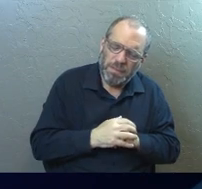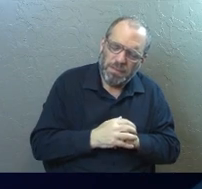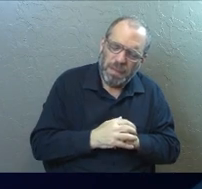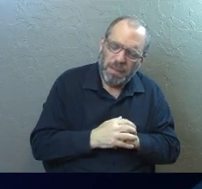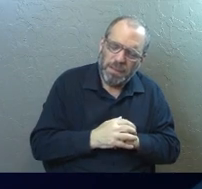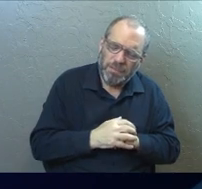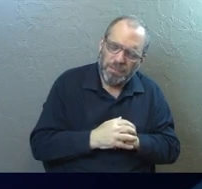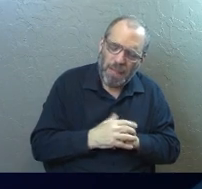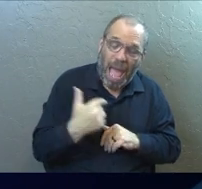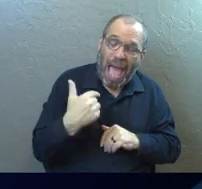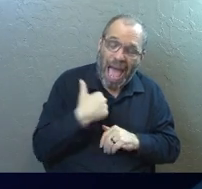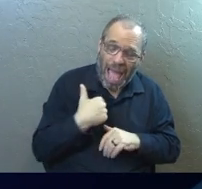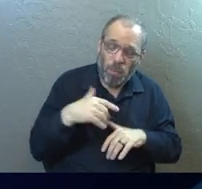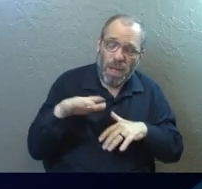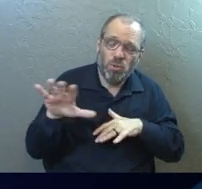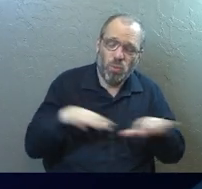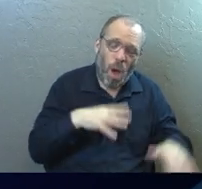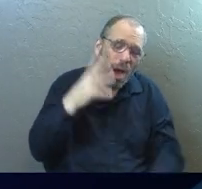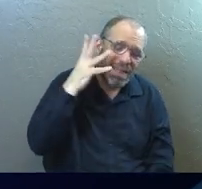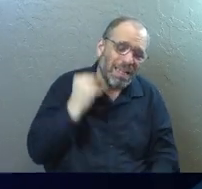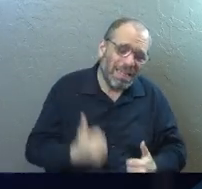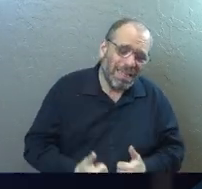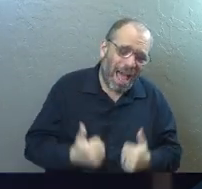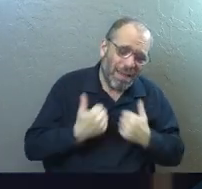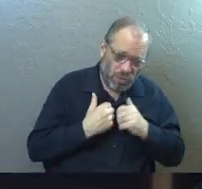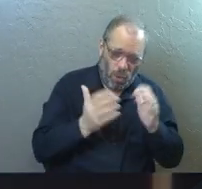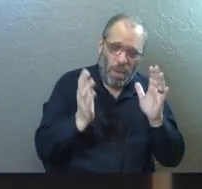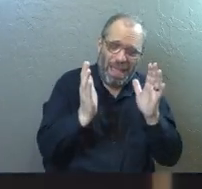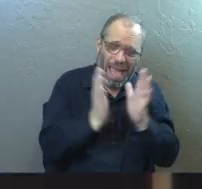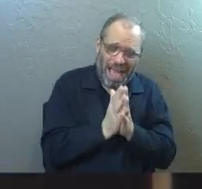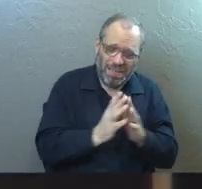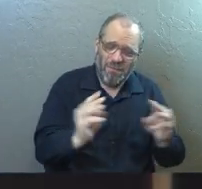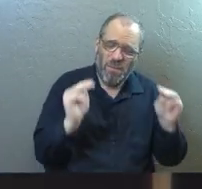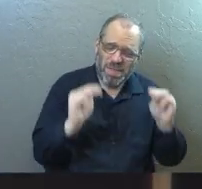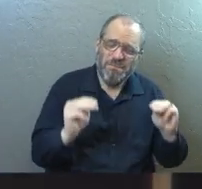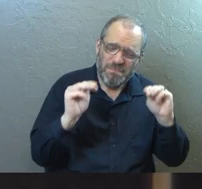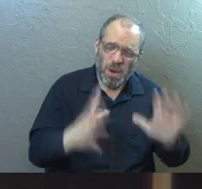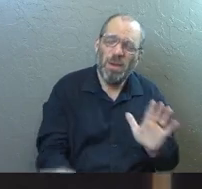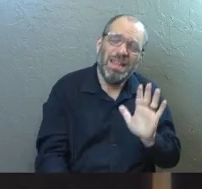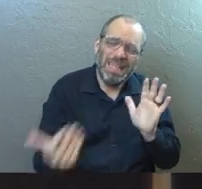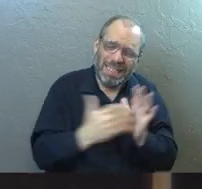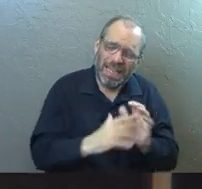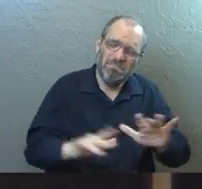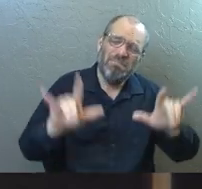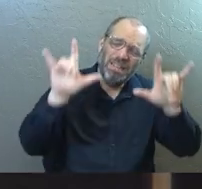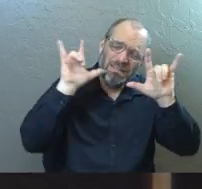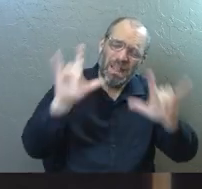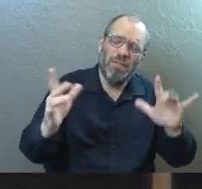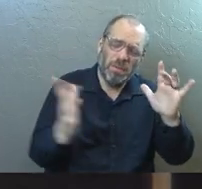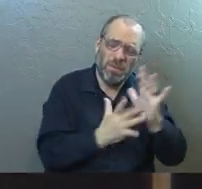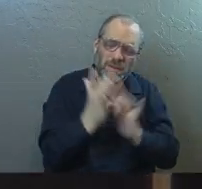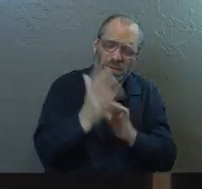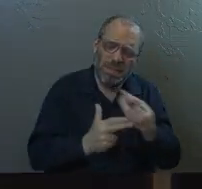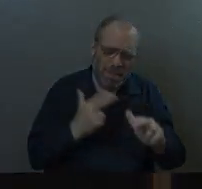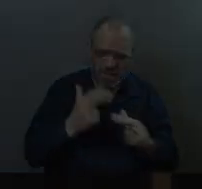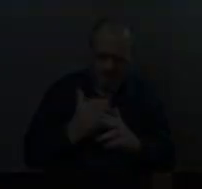we want to walk in life again. So we ask for the miracle. We love you, Lord. In Christ's name. Amen. Amen.